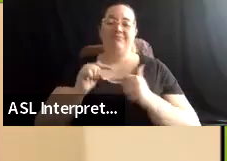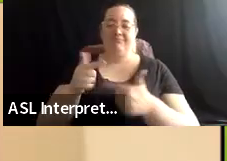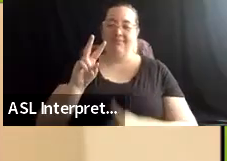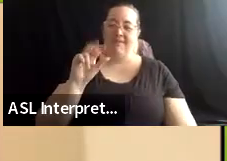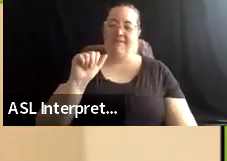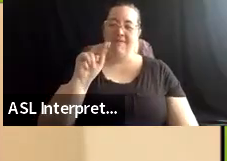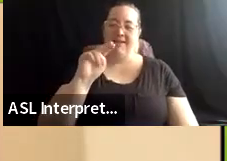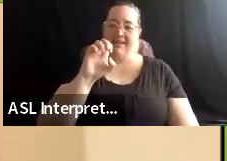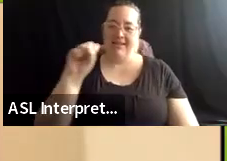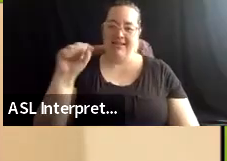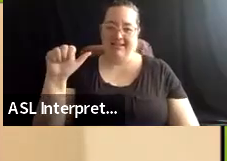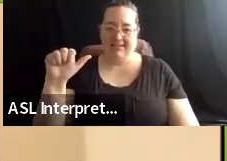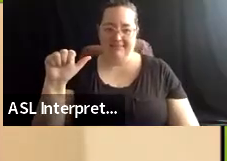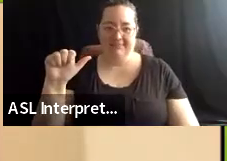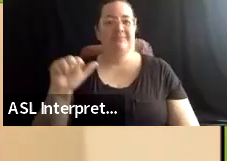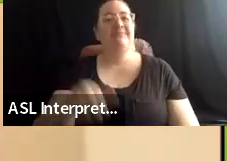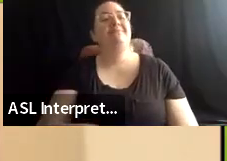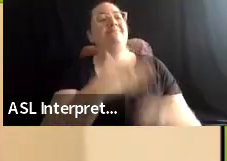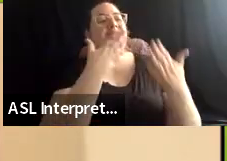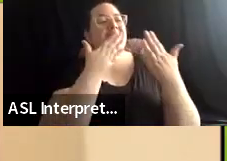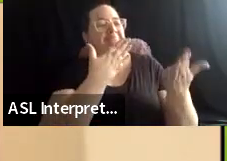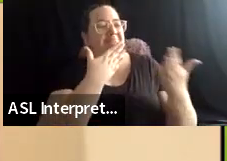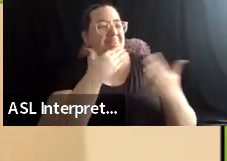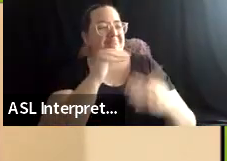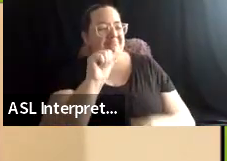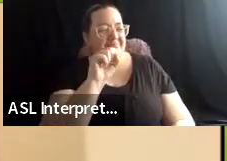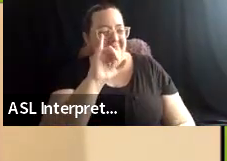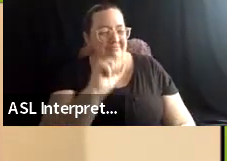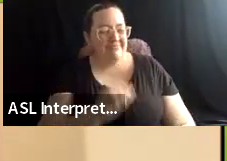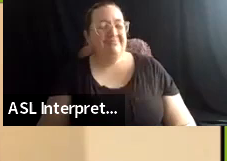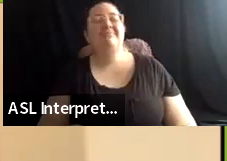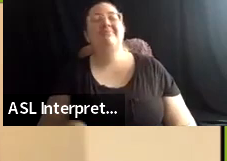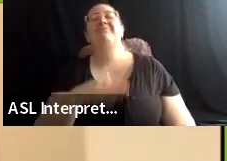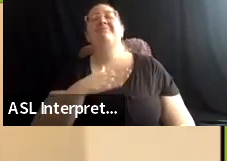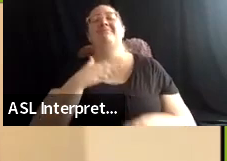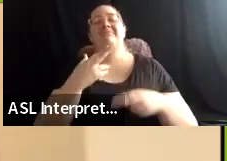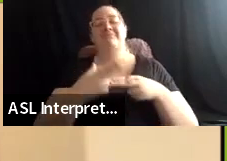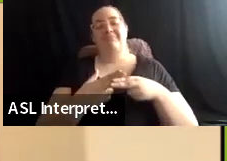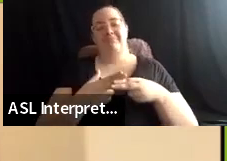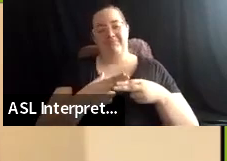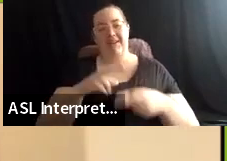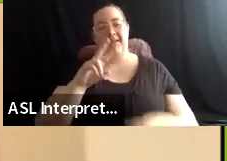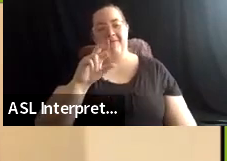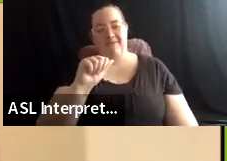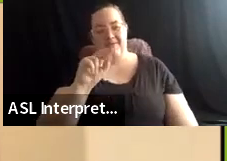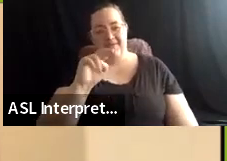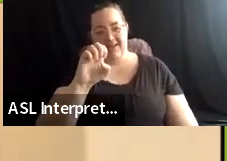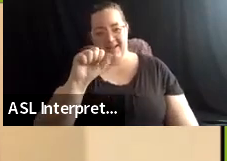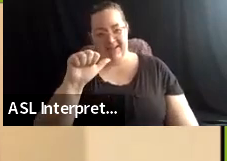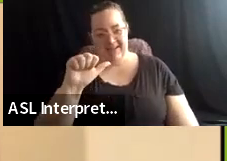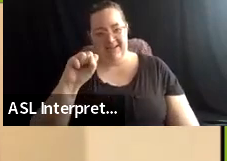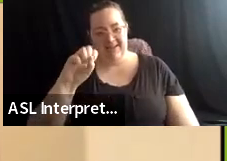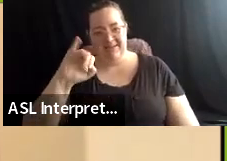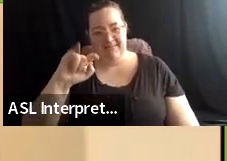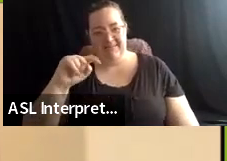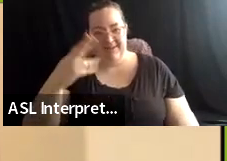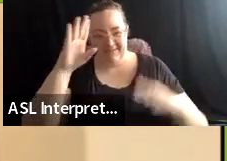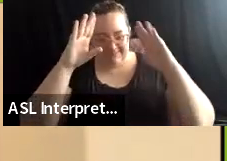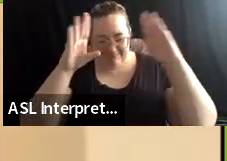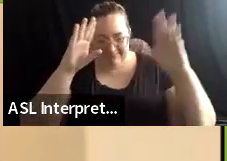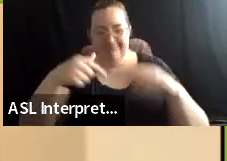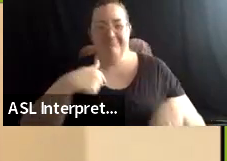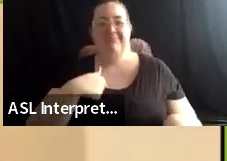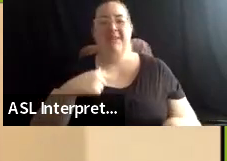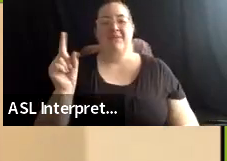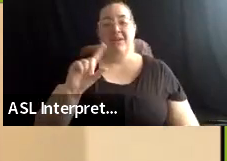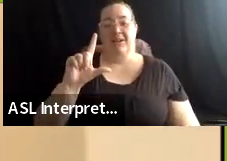Thank you so much, Asia. Hello, everyone. My name is Vanessa Smith. I'm currently located in Lenapehoking, New